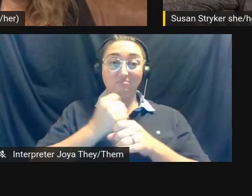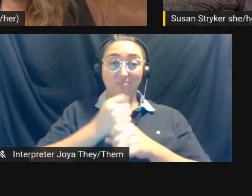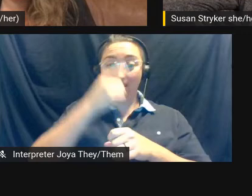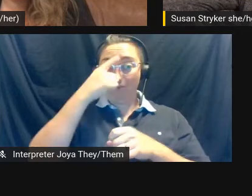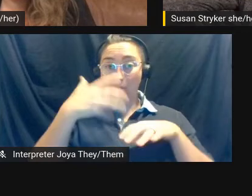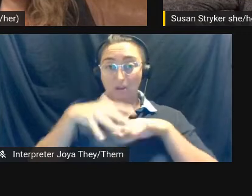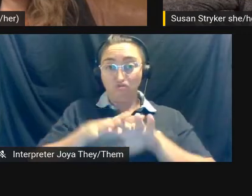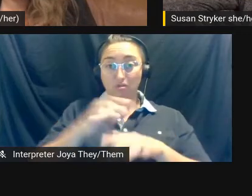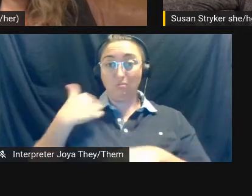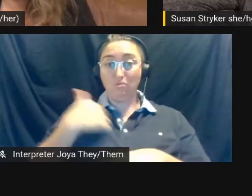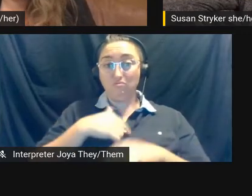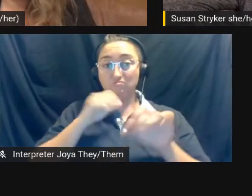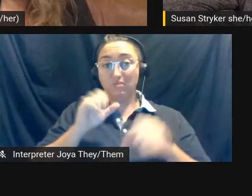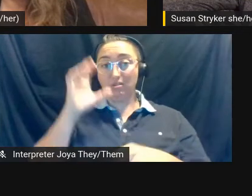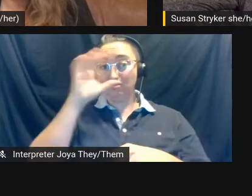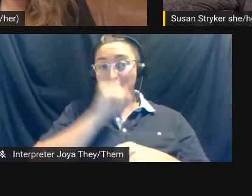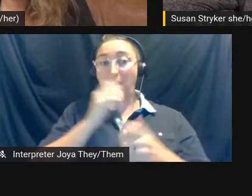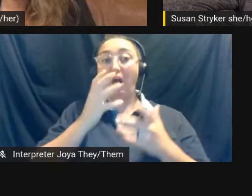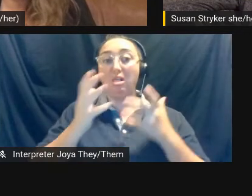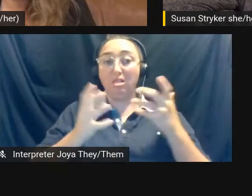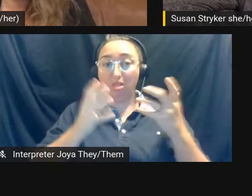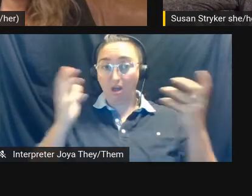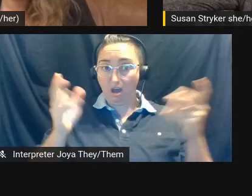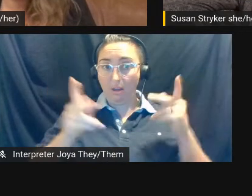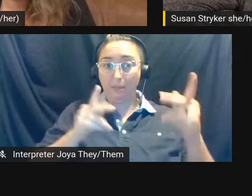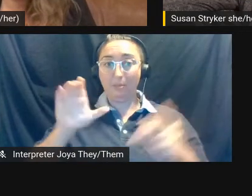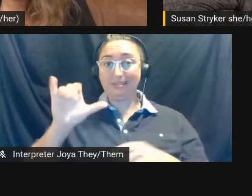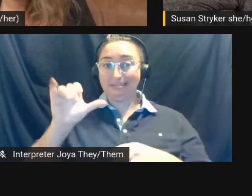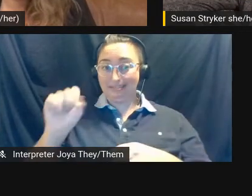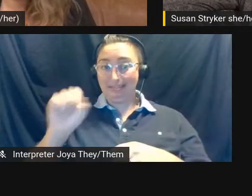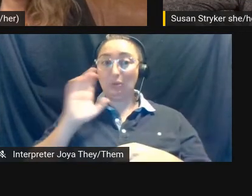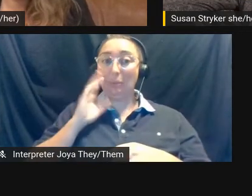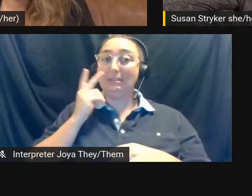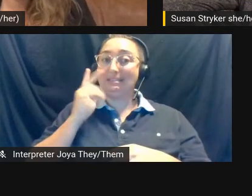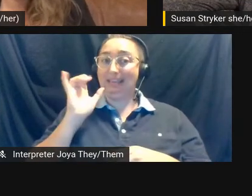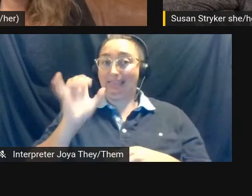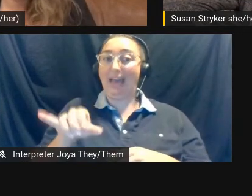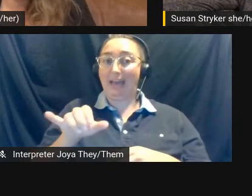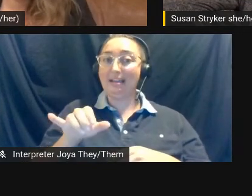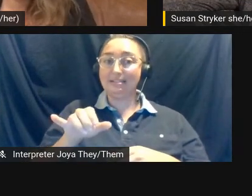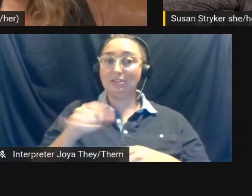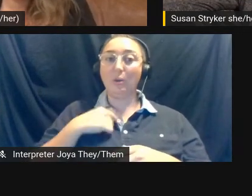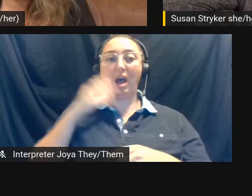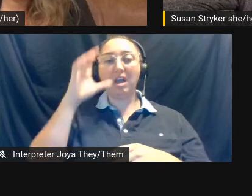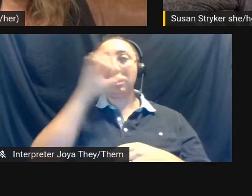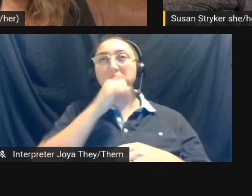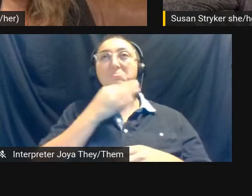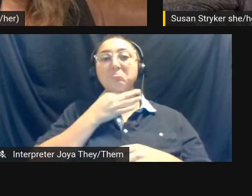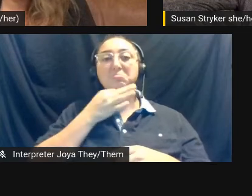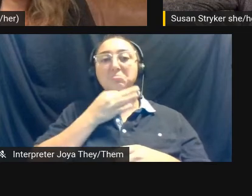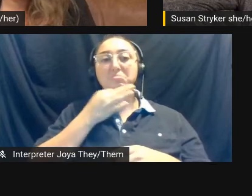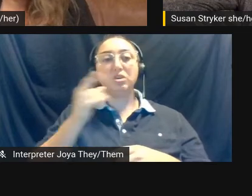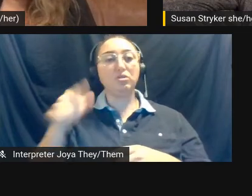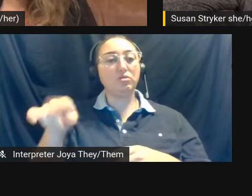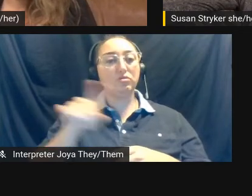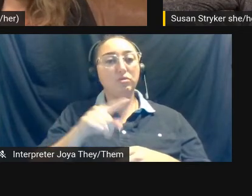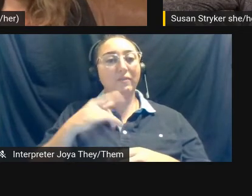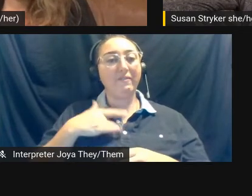of people who are cisgender are going to be seeing that media. So I guess I want to ask, like, do you feel that,